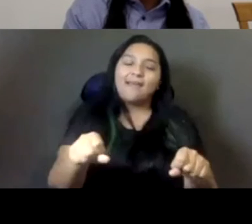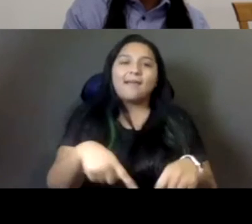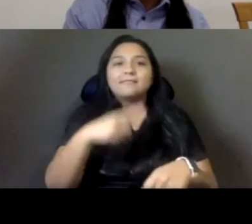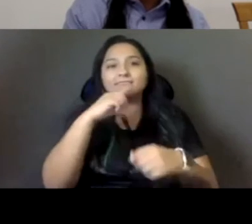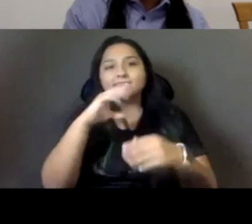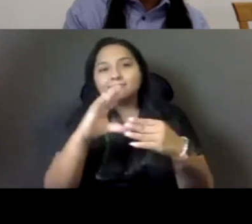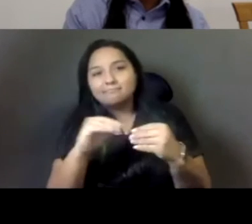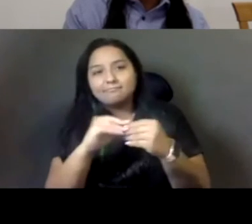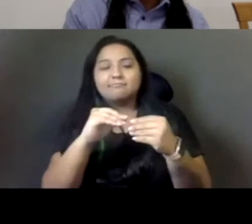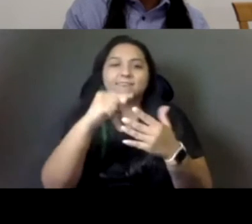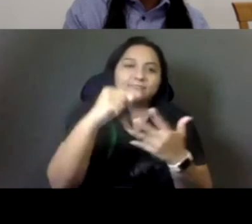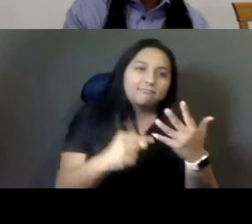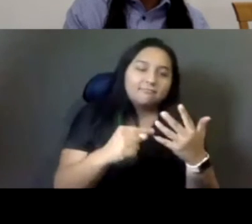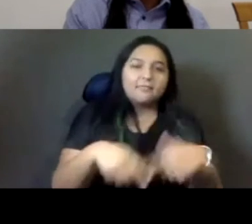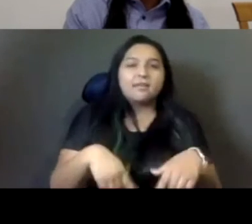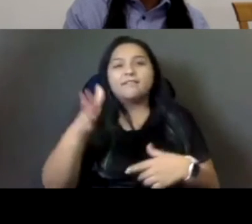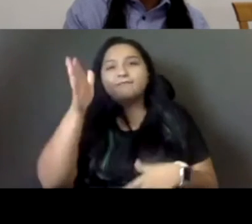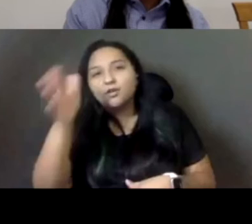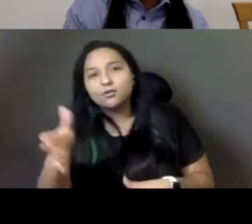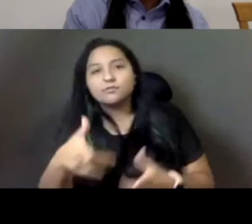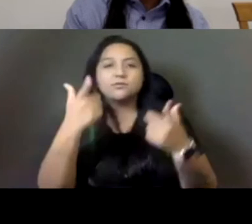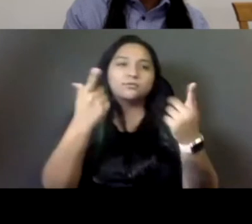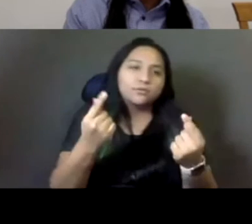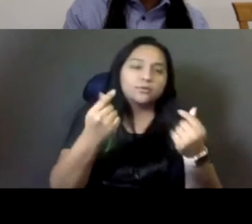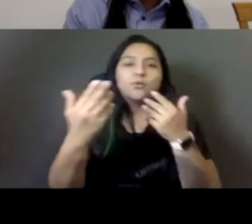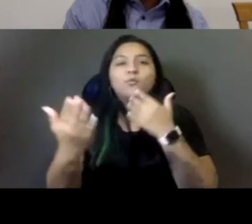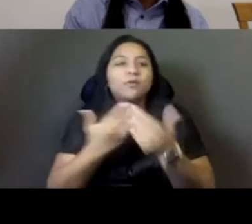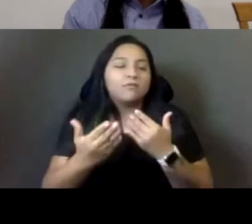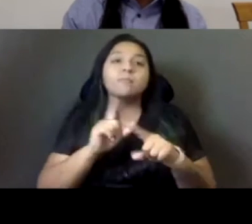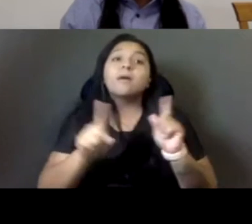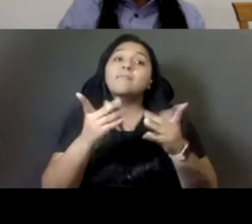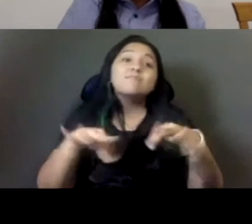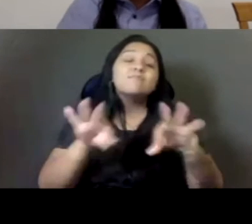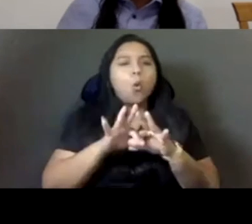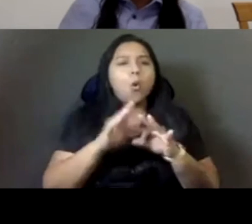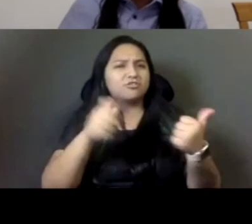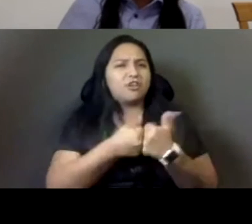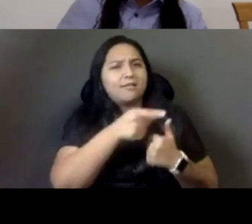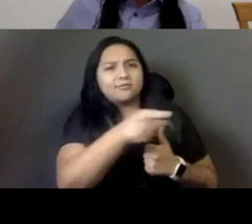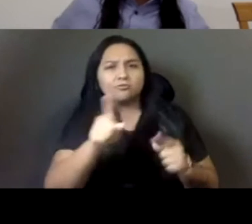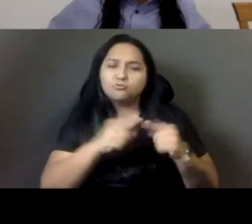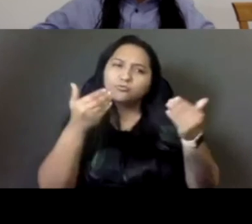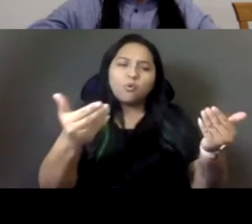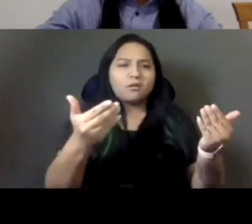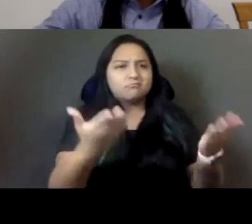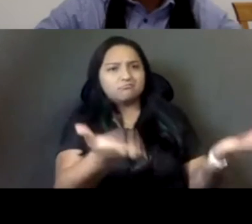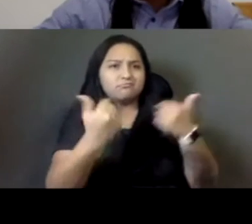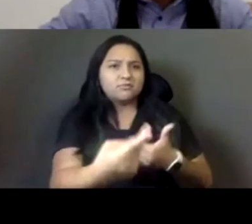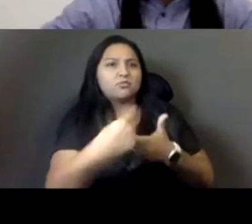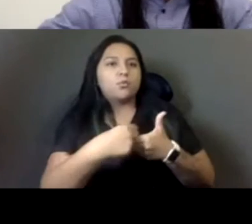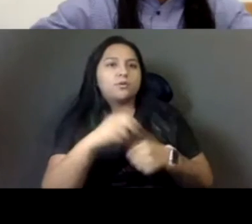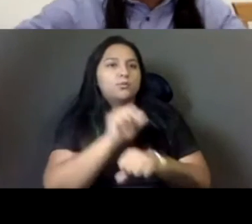do and how many people are we going to get to do it? Um, so that's the challenge. Great. Thank you, Vanya and Jairo.